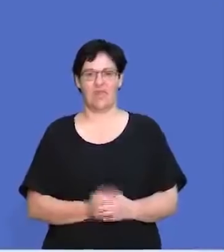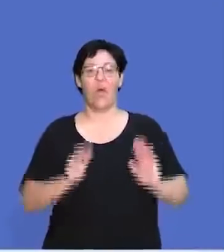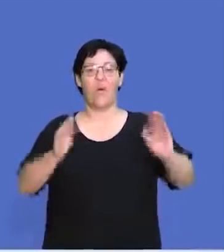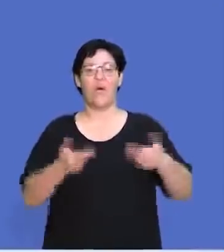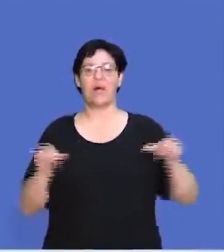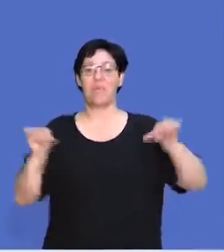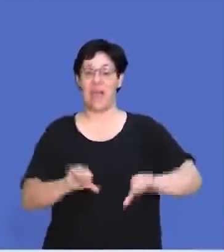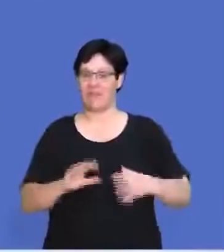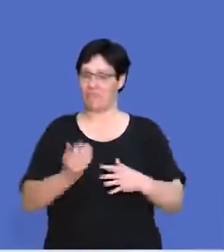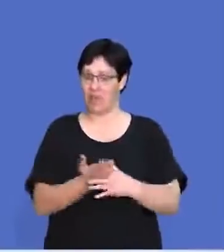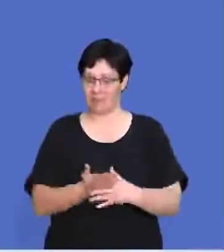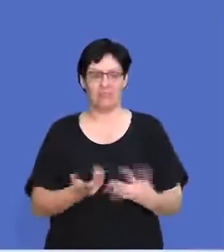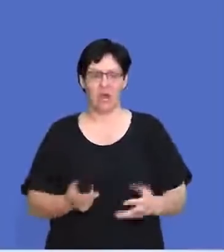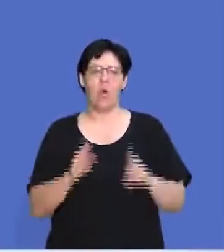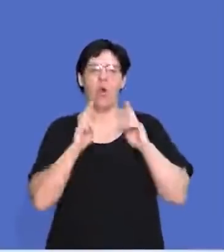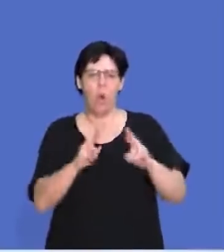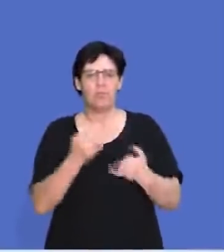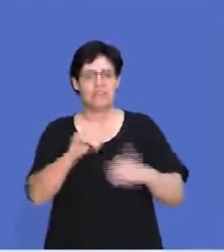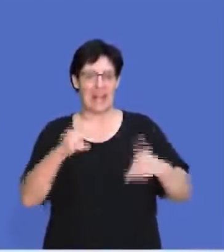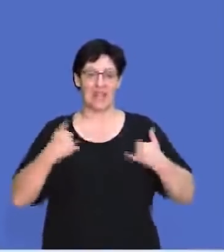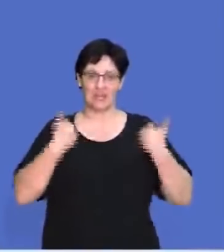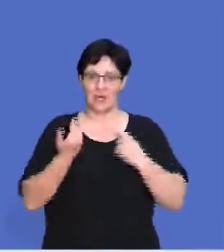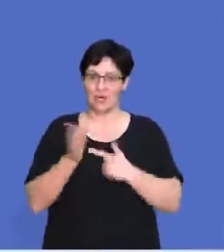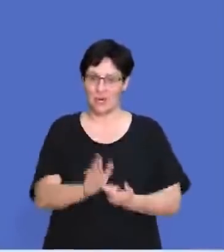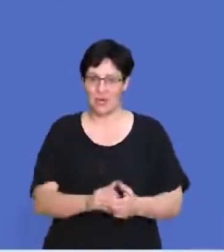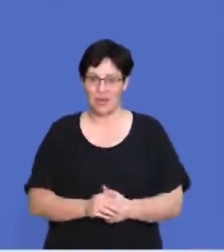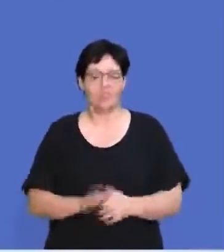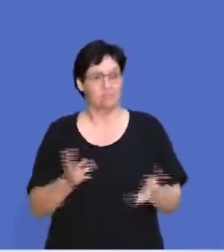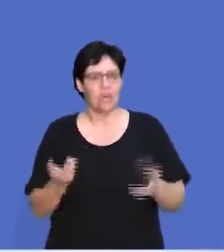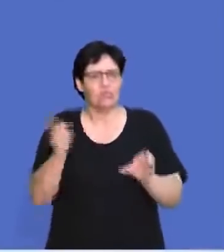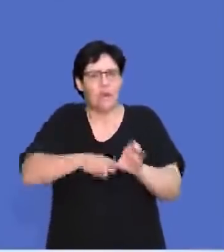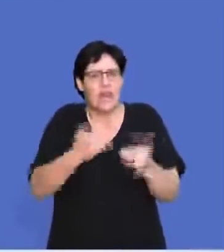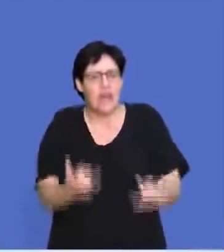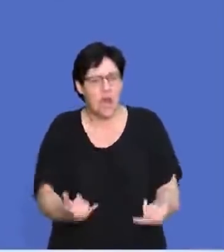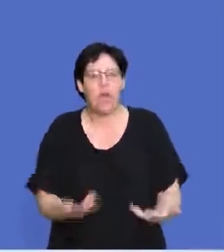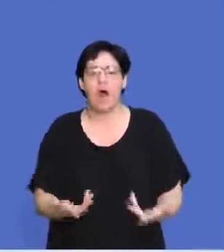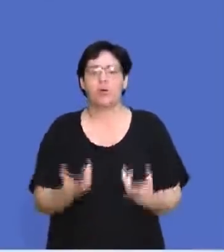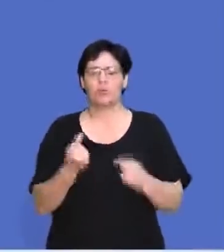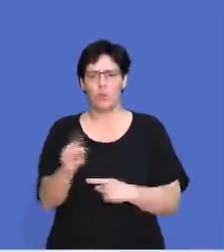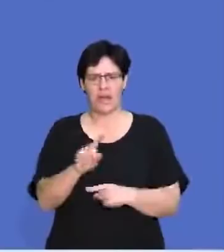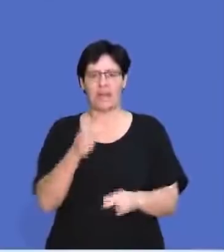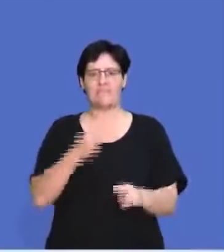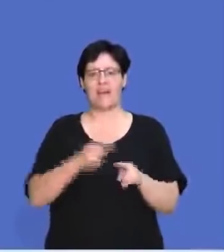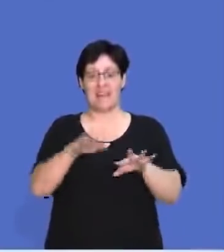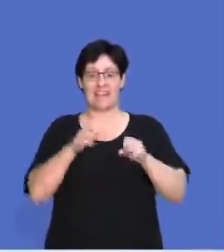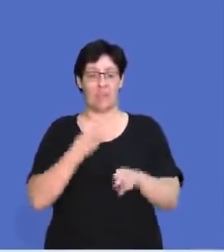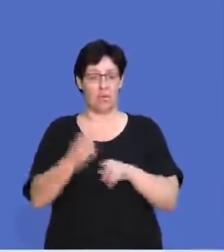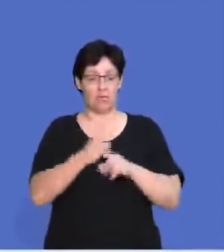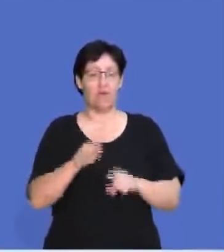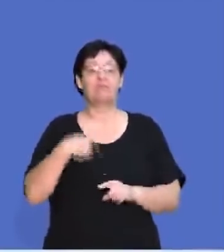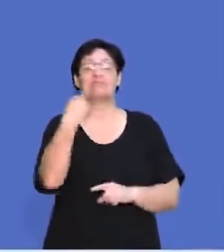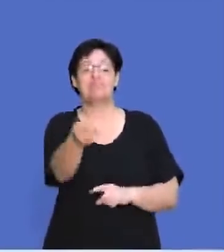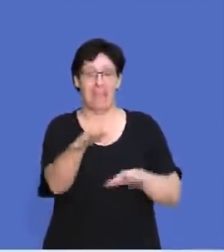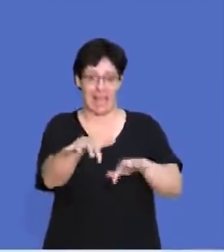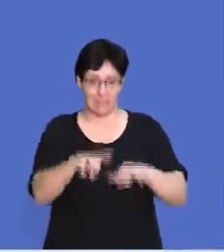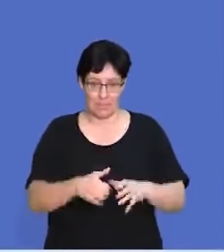Welcome back from the Breakmatrix. I hope you guys are still enjoying the show. If you've just joined us, we are doing your final exam prep to help you with the